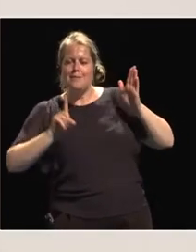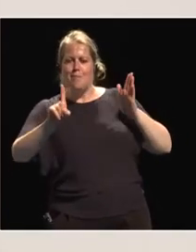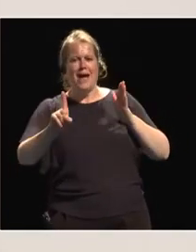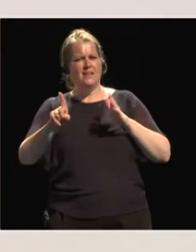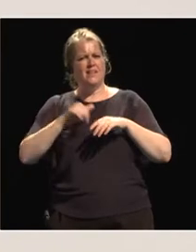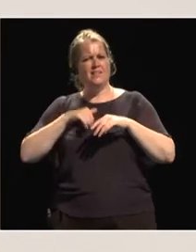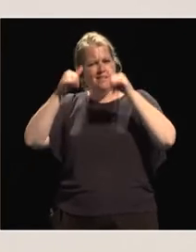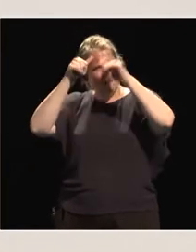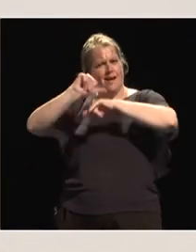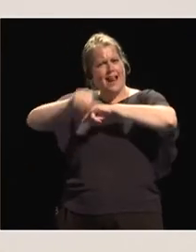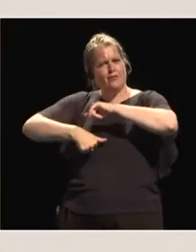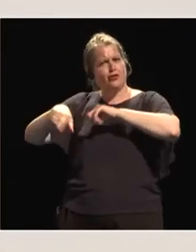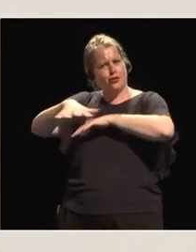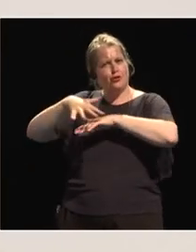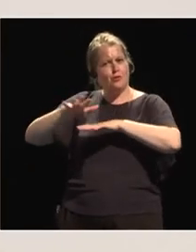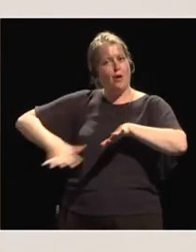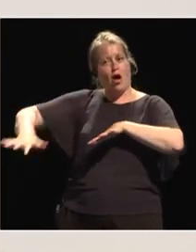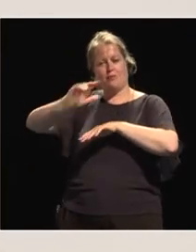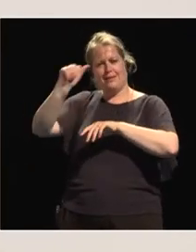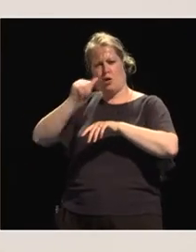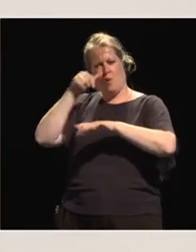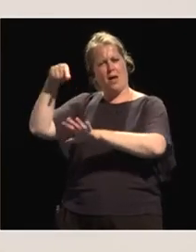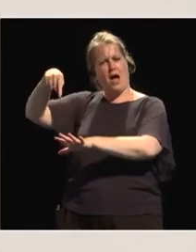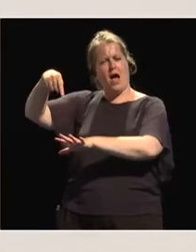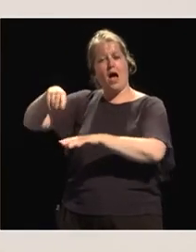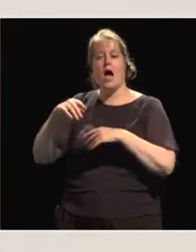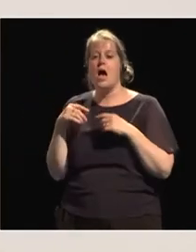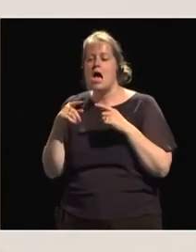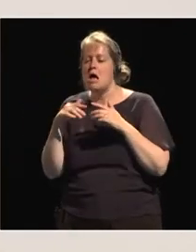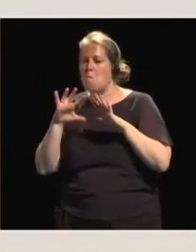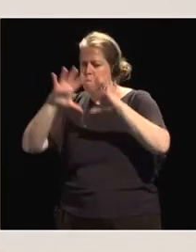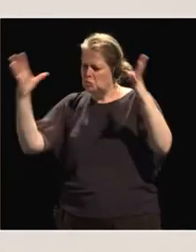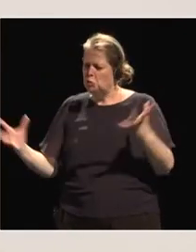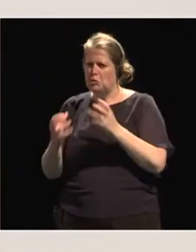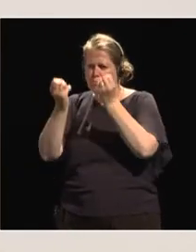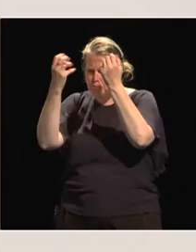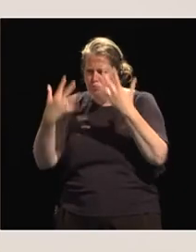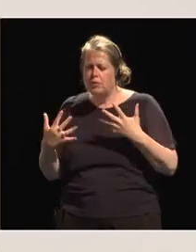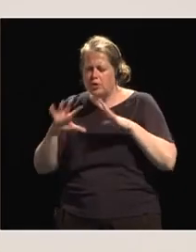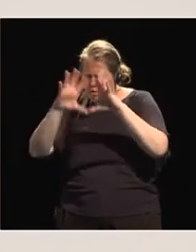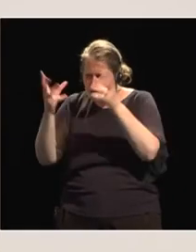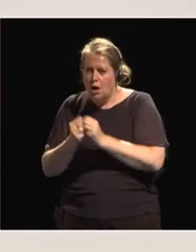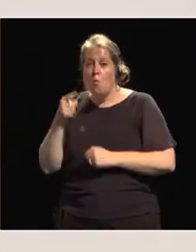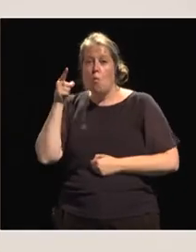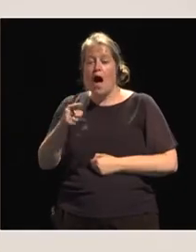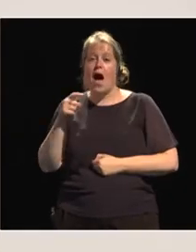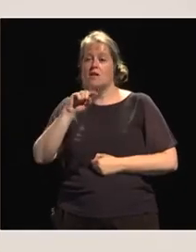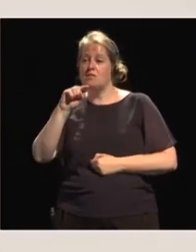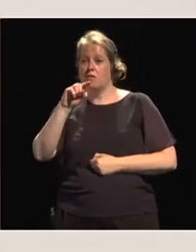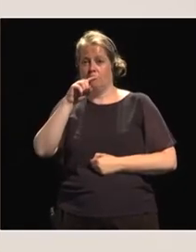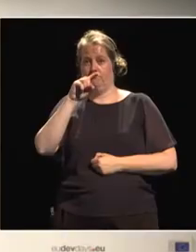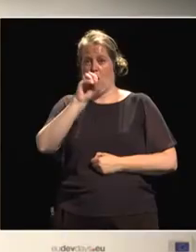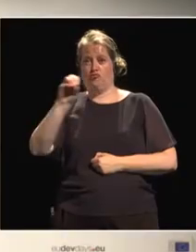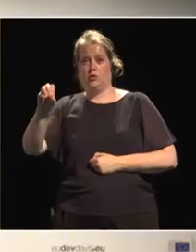in Ethiopia with a total amount of approximately altogether 100 million euros.